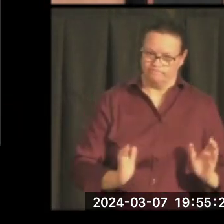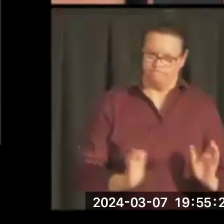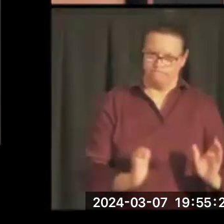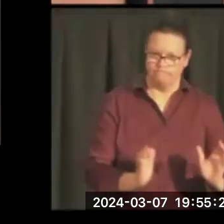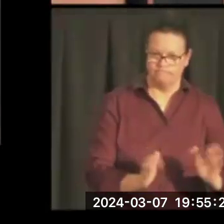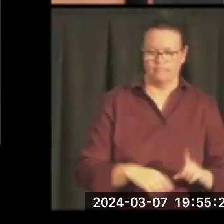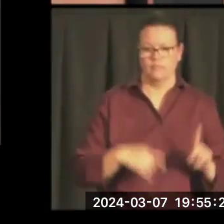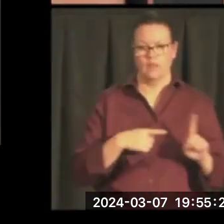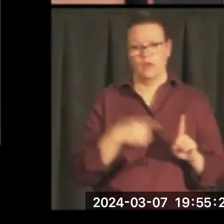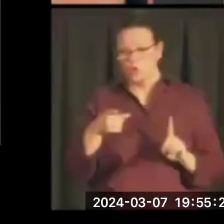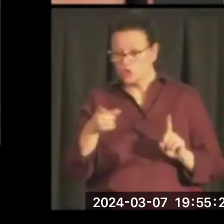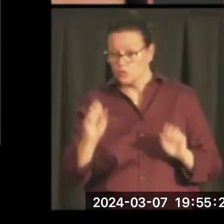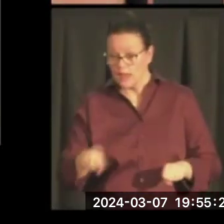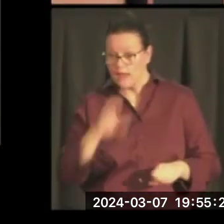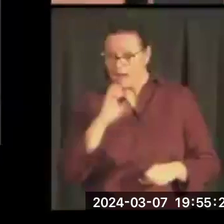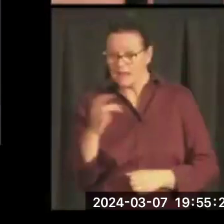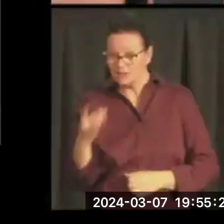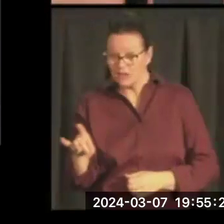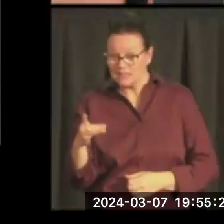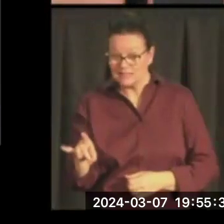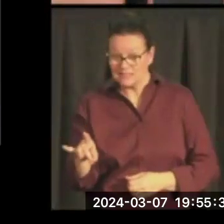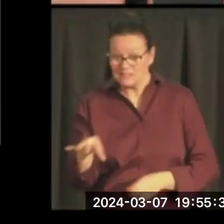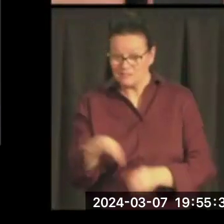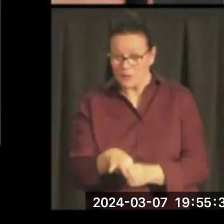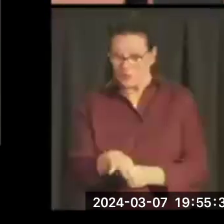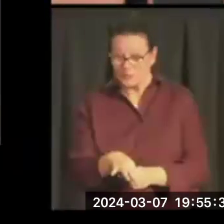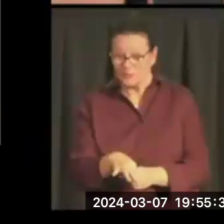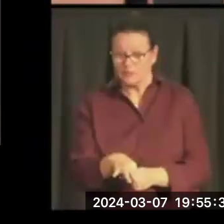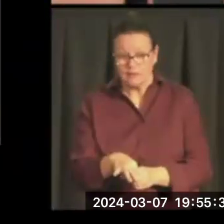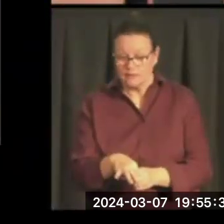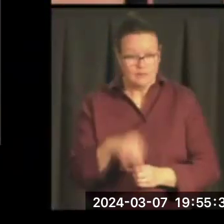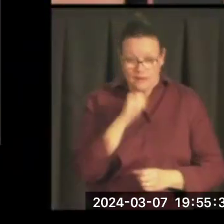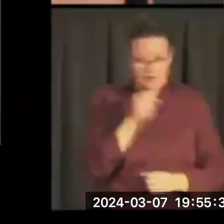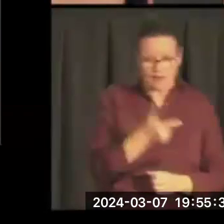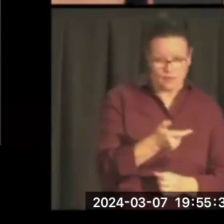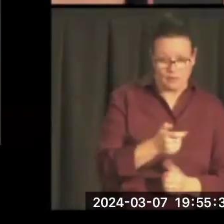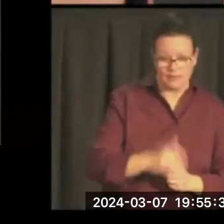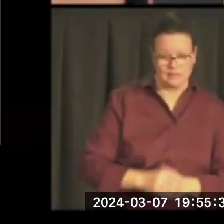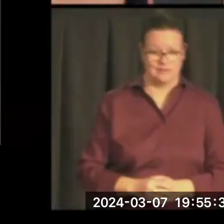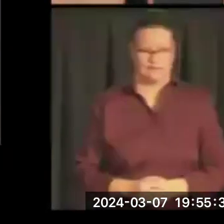you can be 18 years old and vote, right? You don't have to be 21.